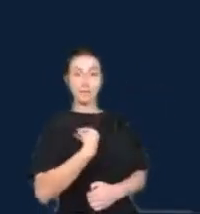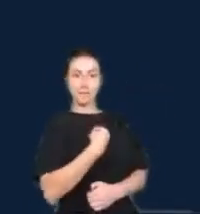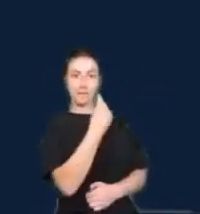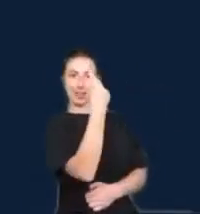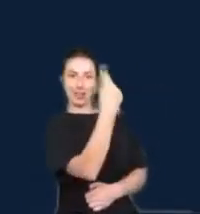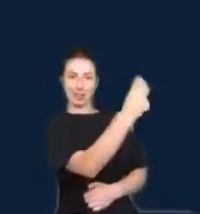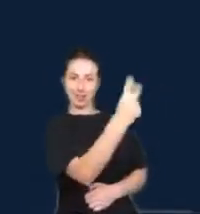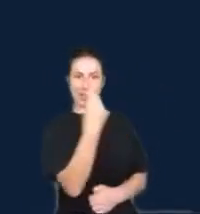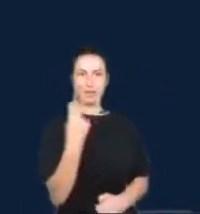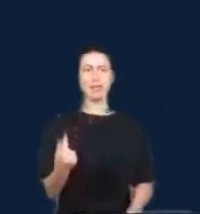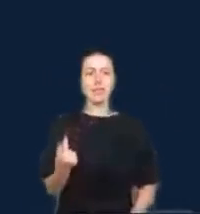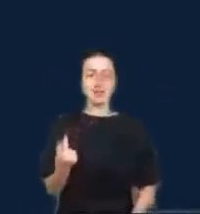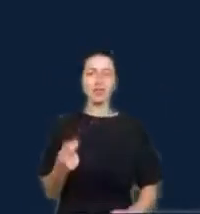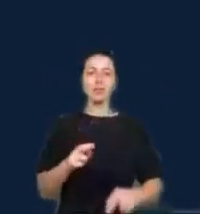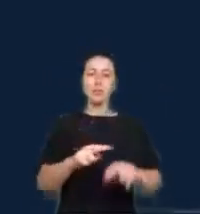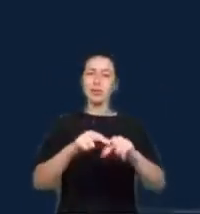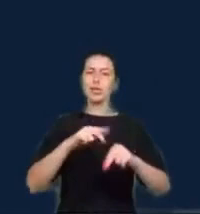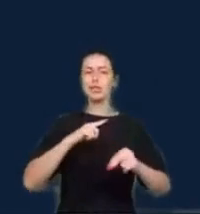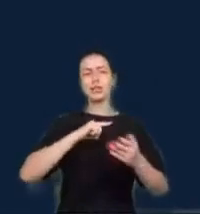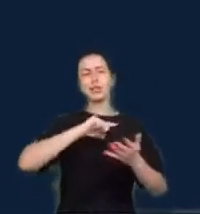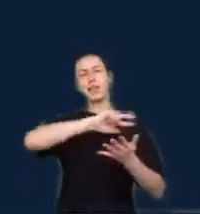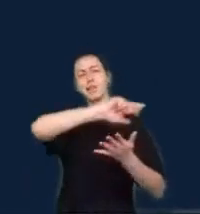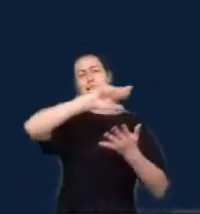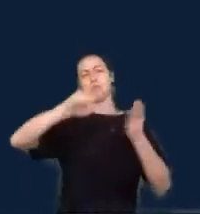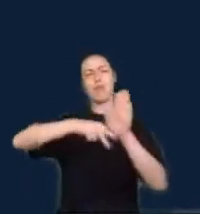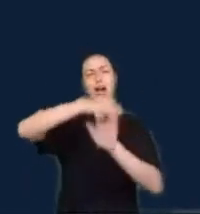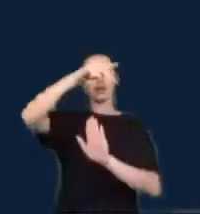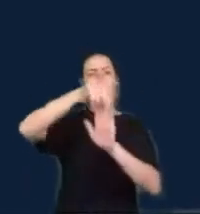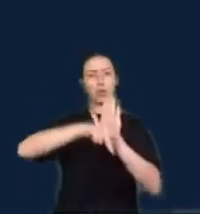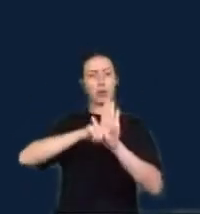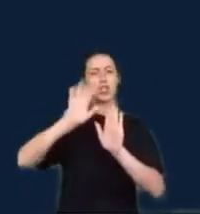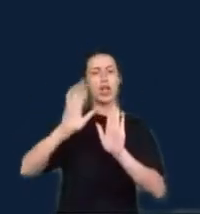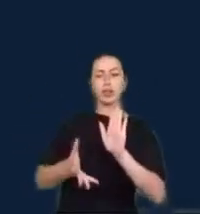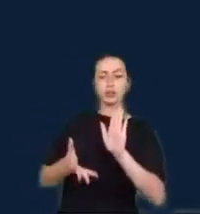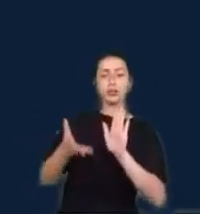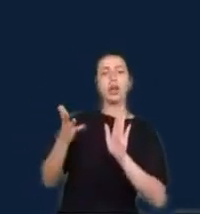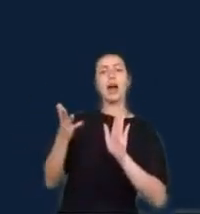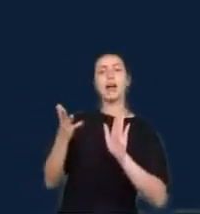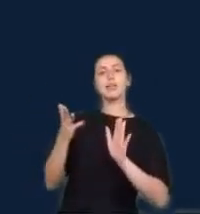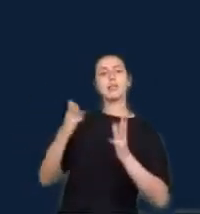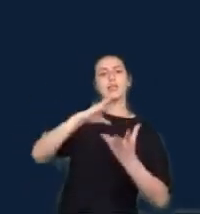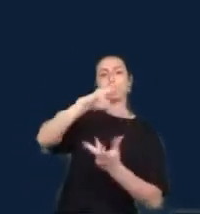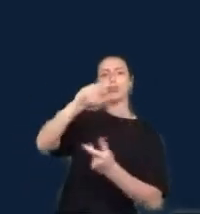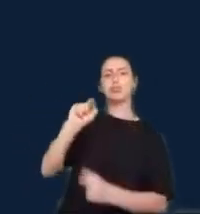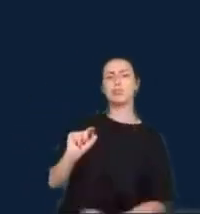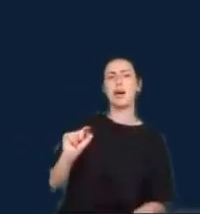established in various parts of the world, and you can see some of these on the slide.